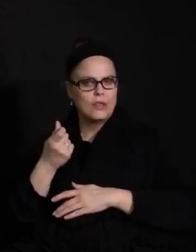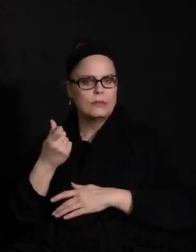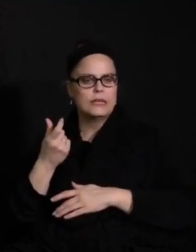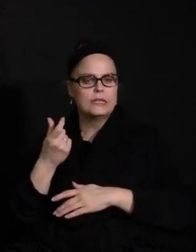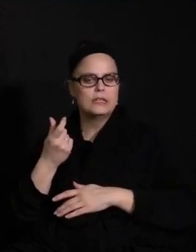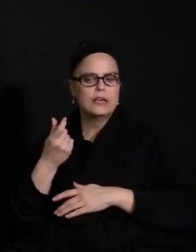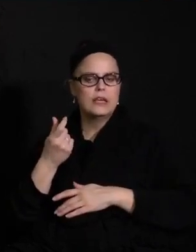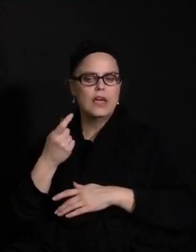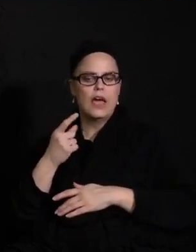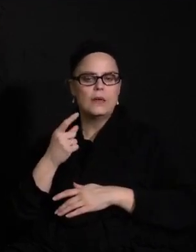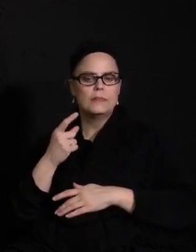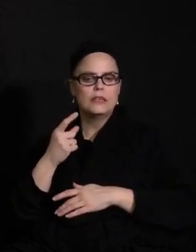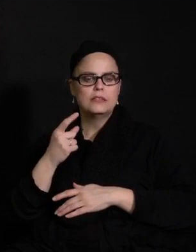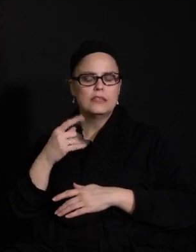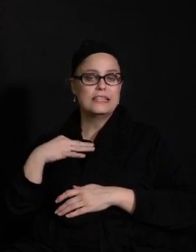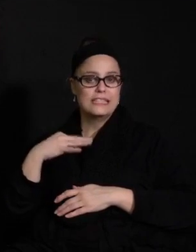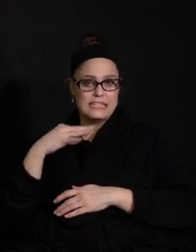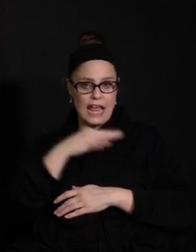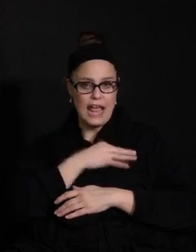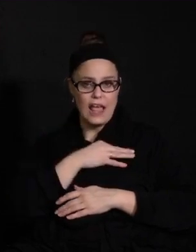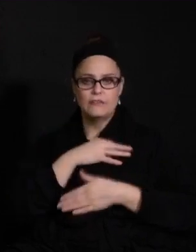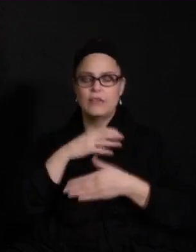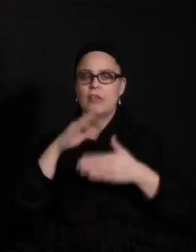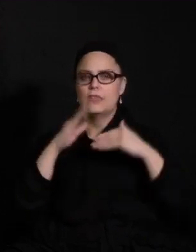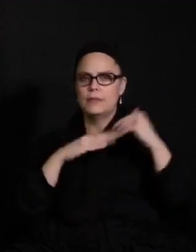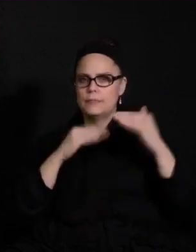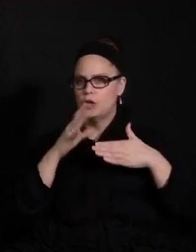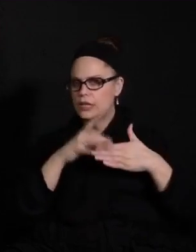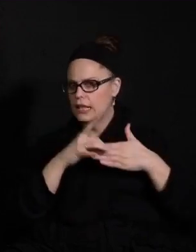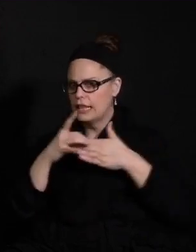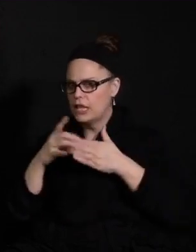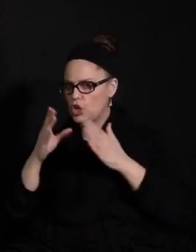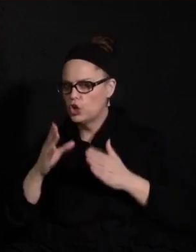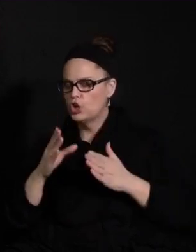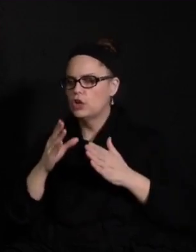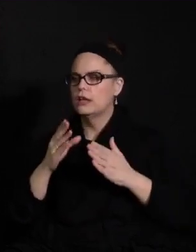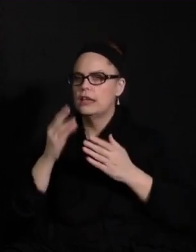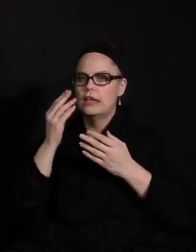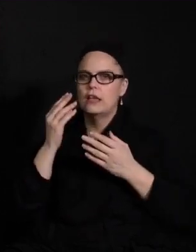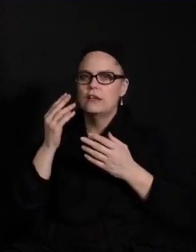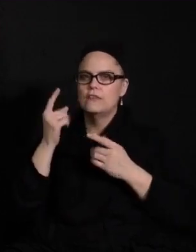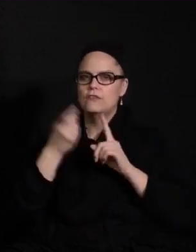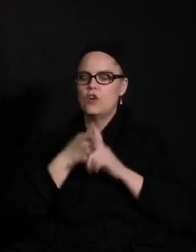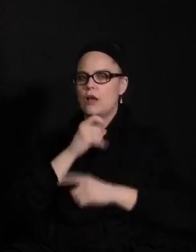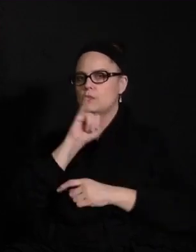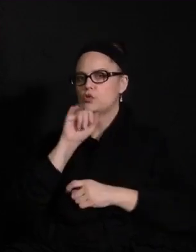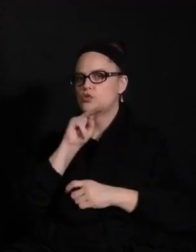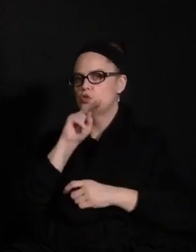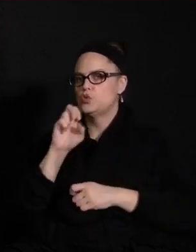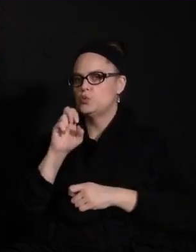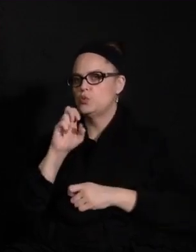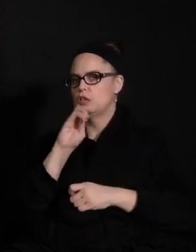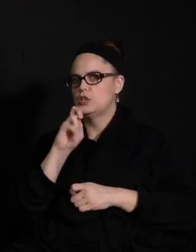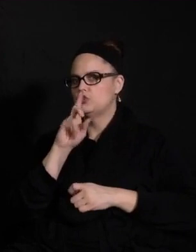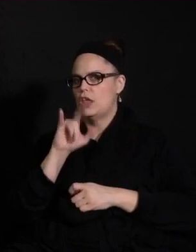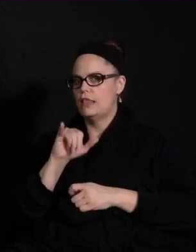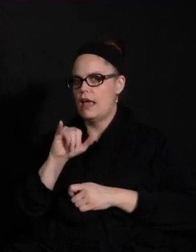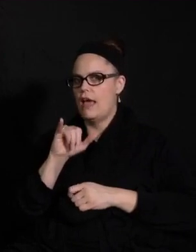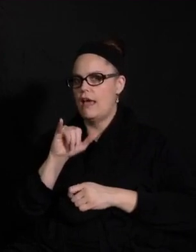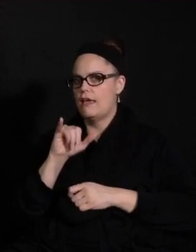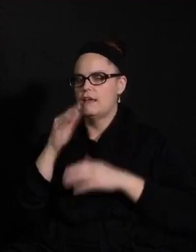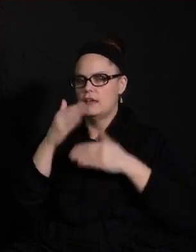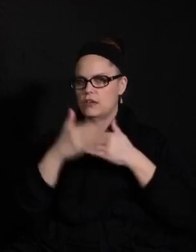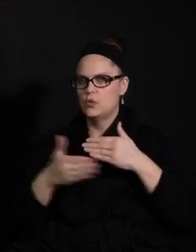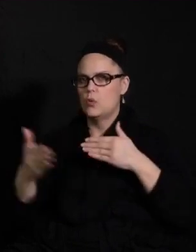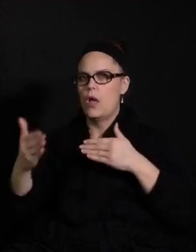staff building leader and district leader input from June and July and throughout the fall and